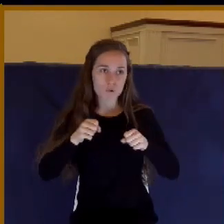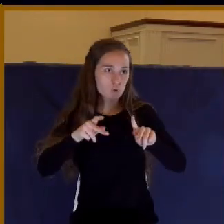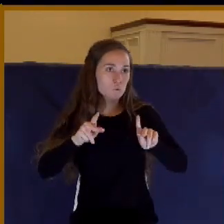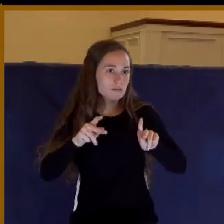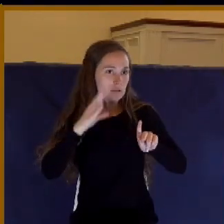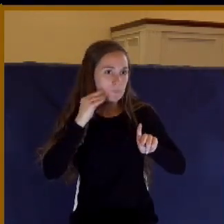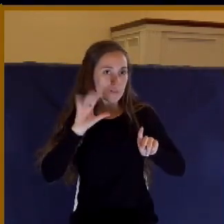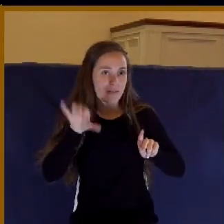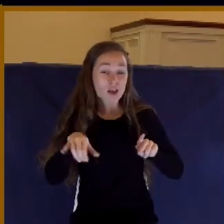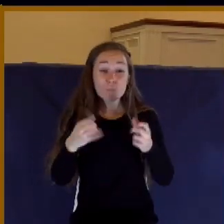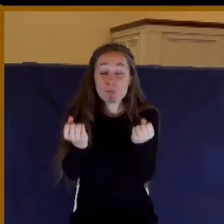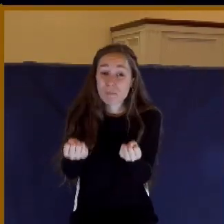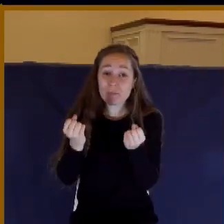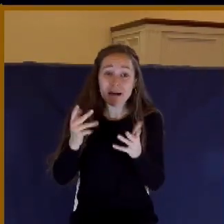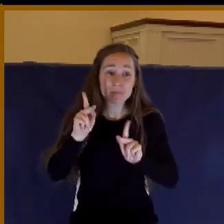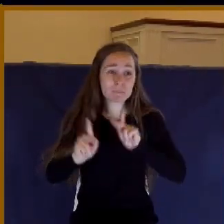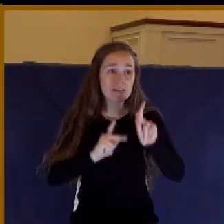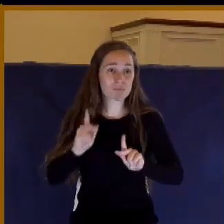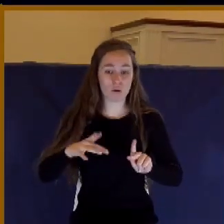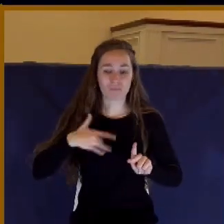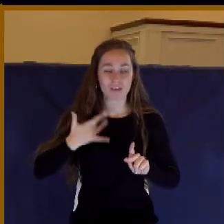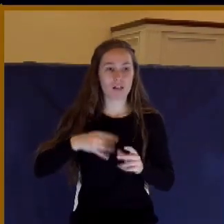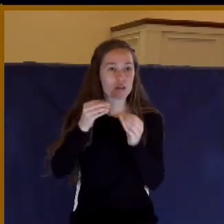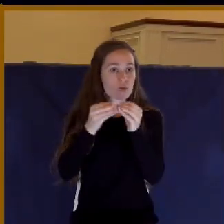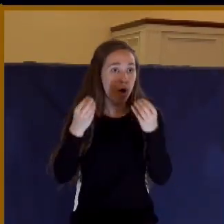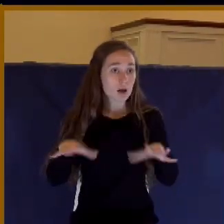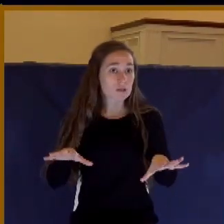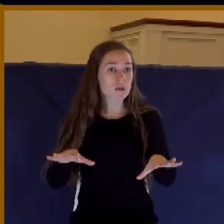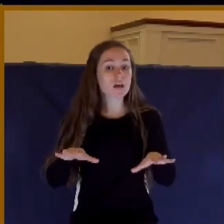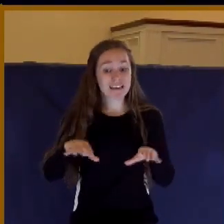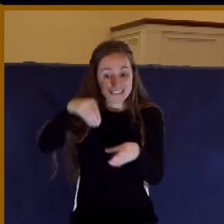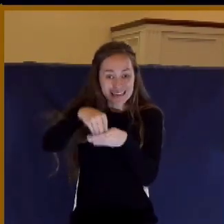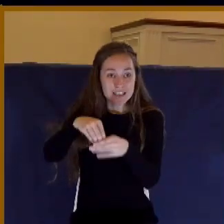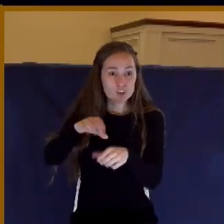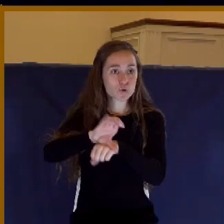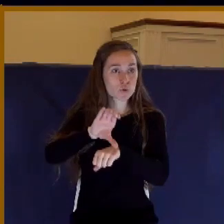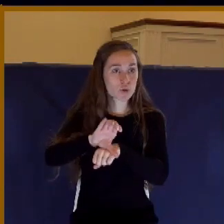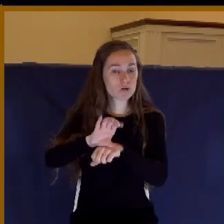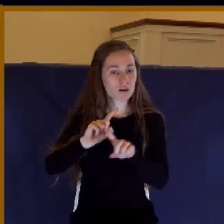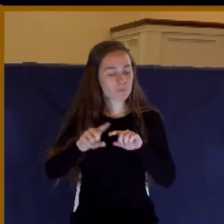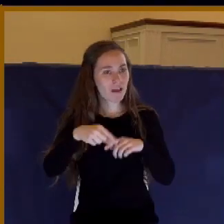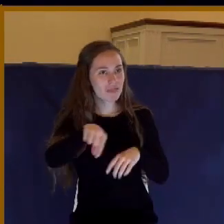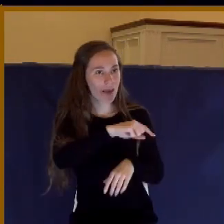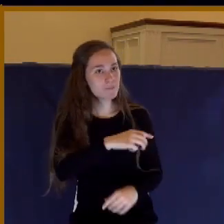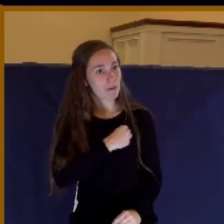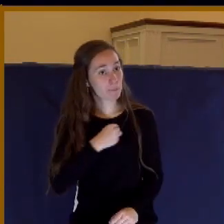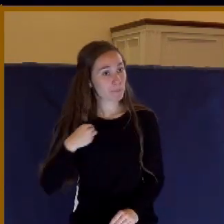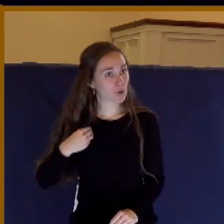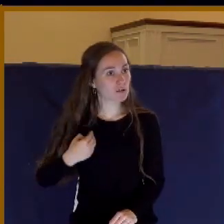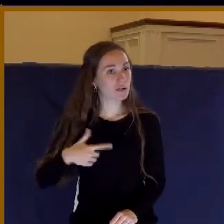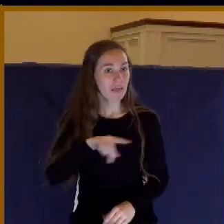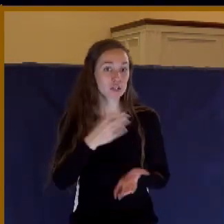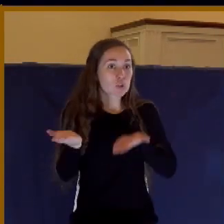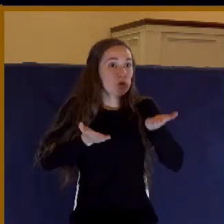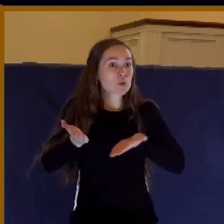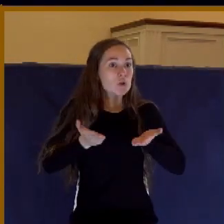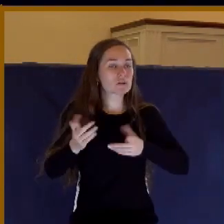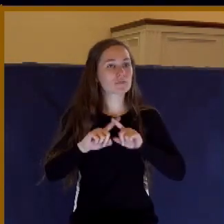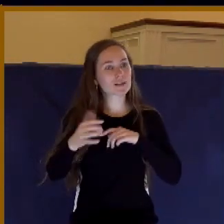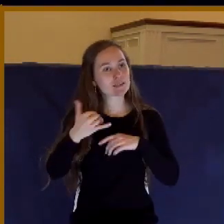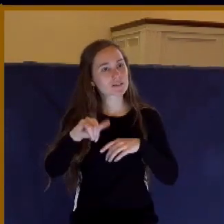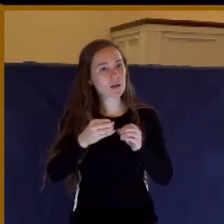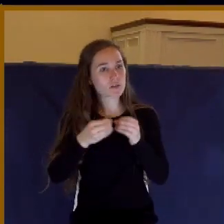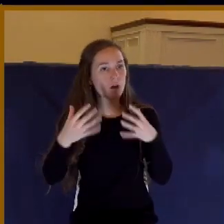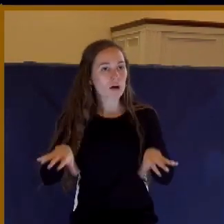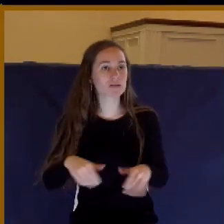in churches today that fill membership roles. And then to add to that, there's this man-made assurance. We give people